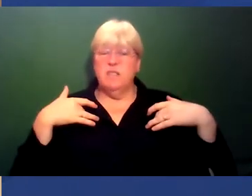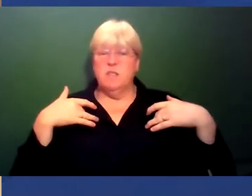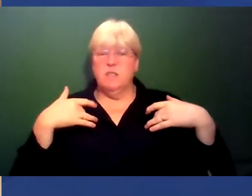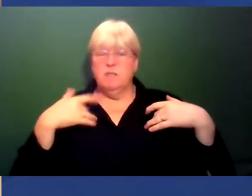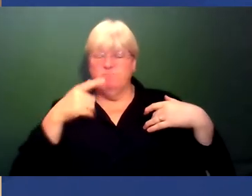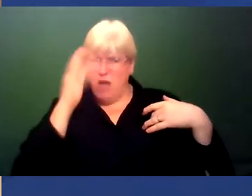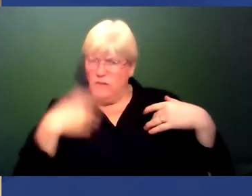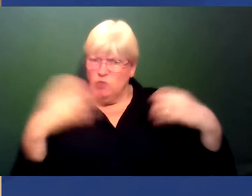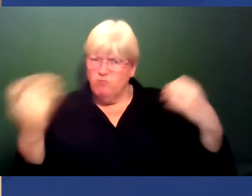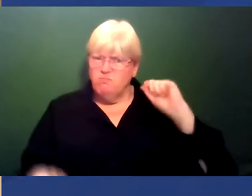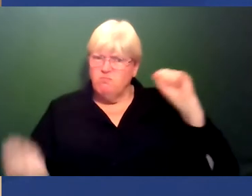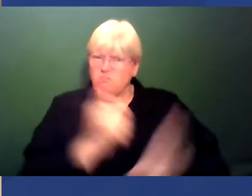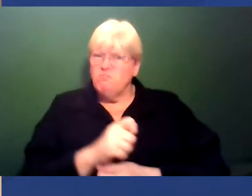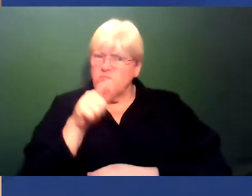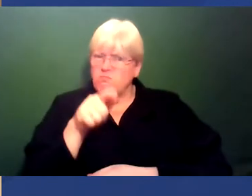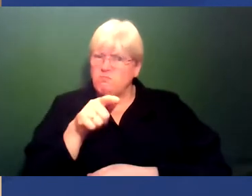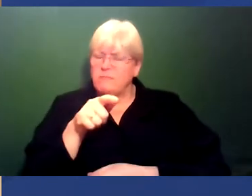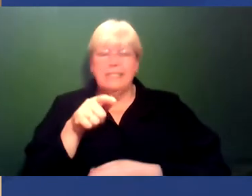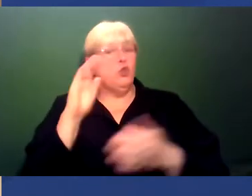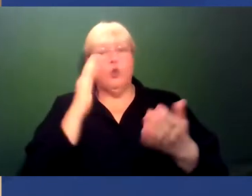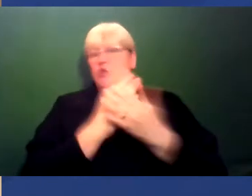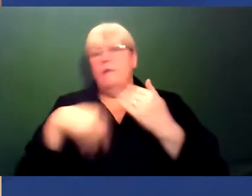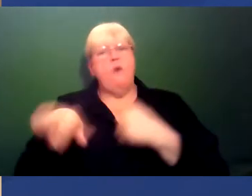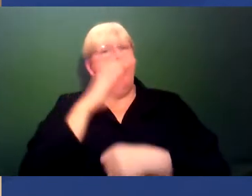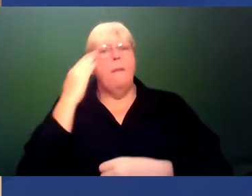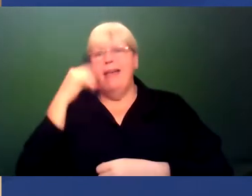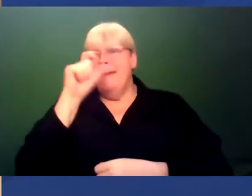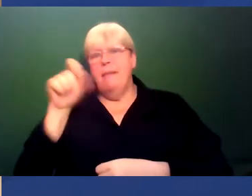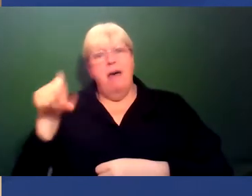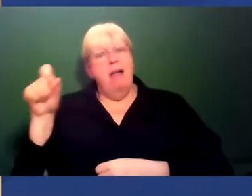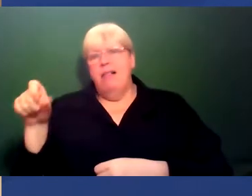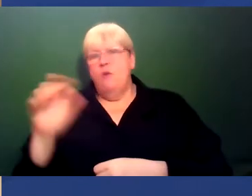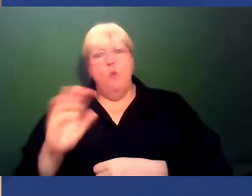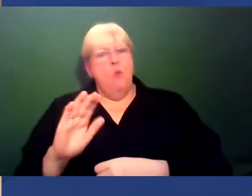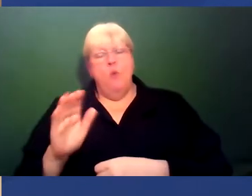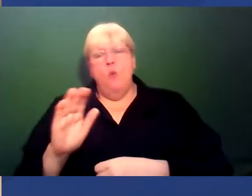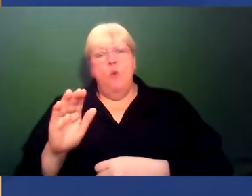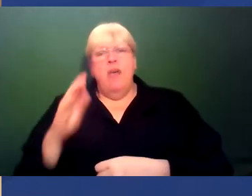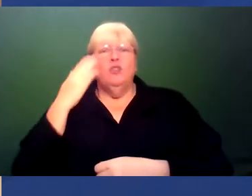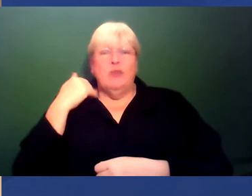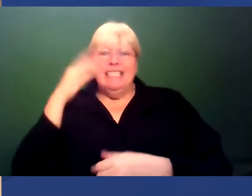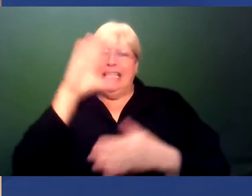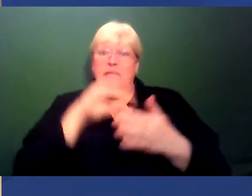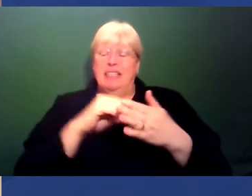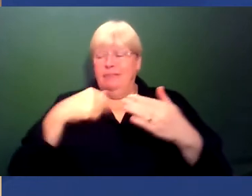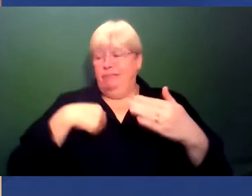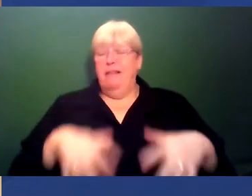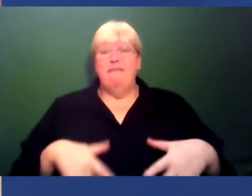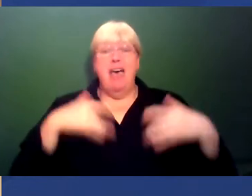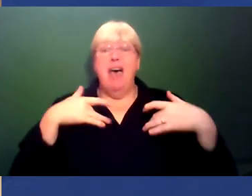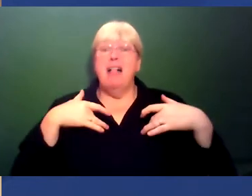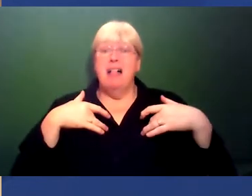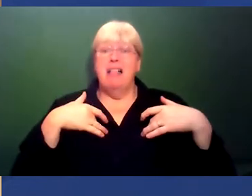righted. But that's not true for all black people. And obviously, those racist experiences that I felt could have just